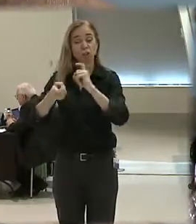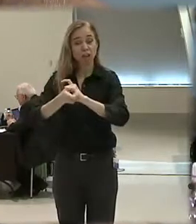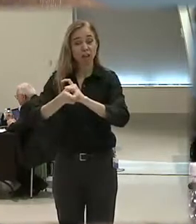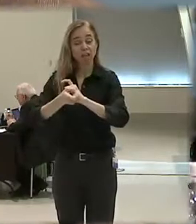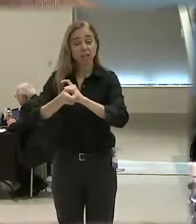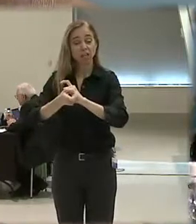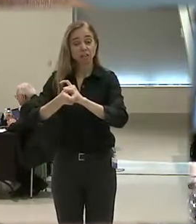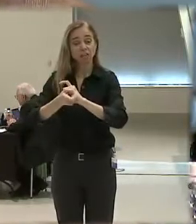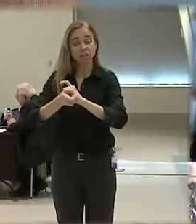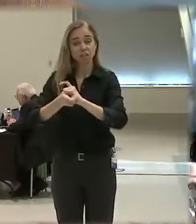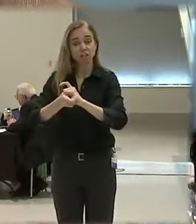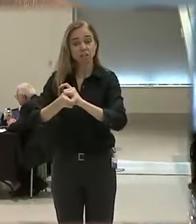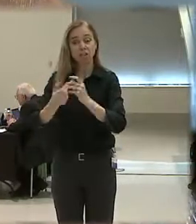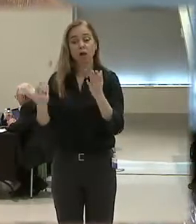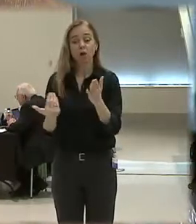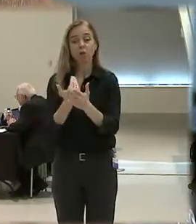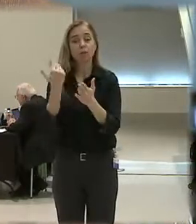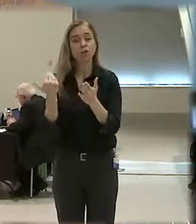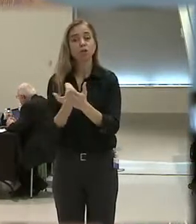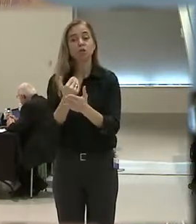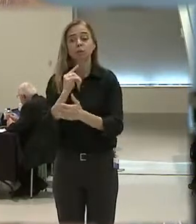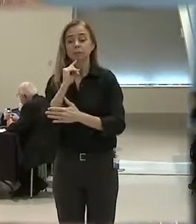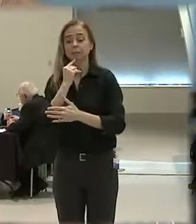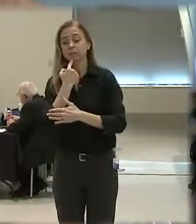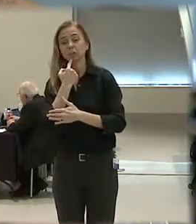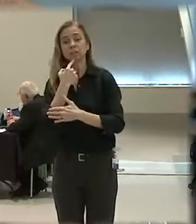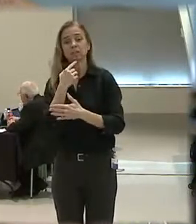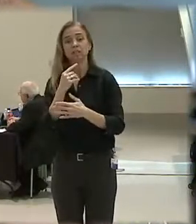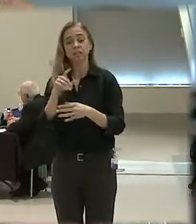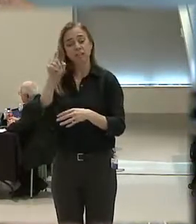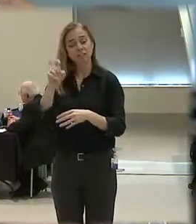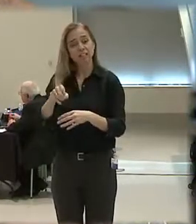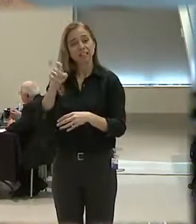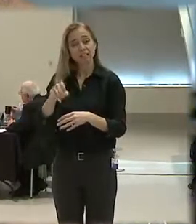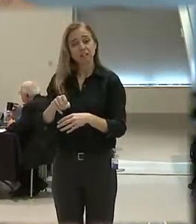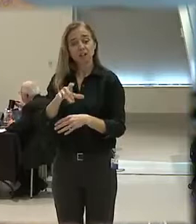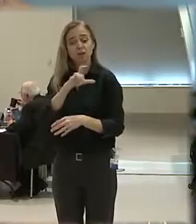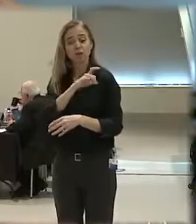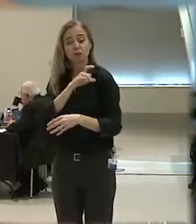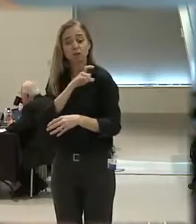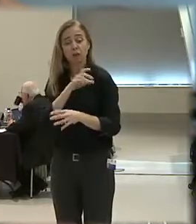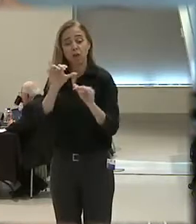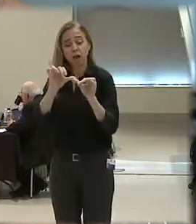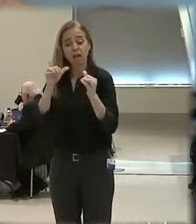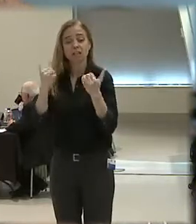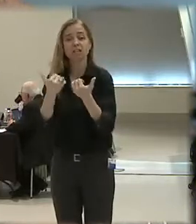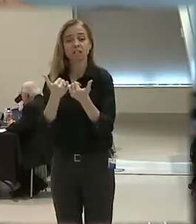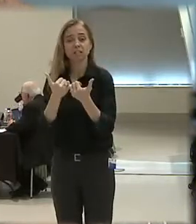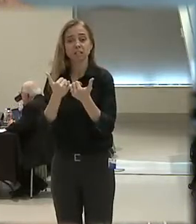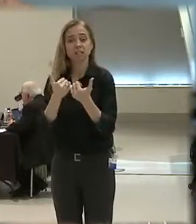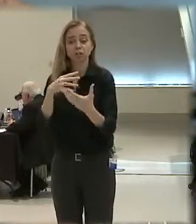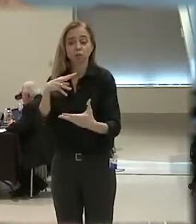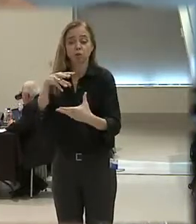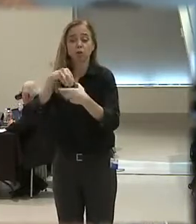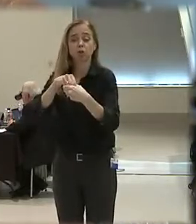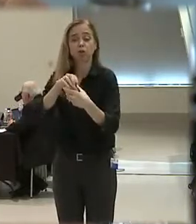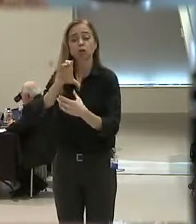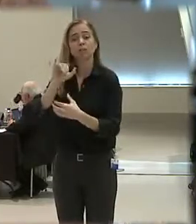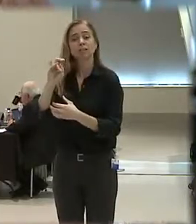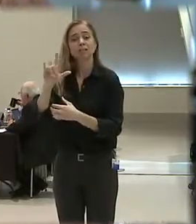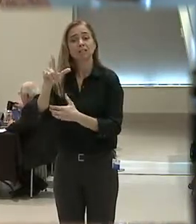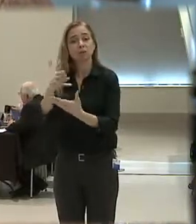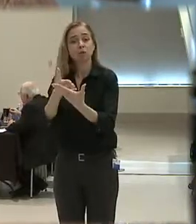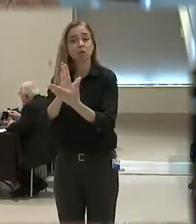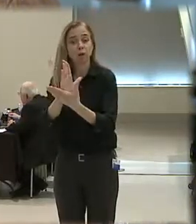a renewed seriousness the necessity of law enforcement agency to internalize civil rights compliance and